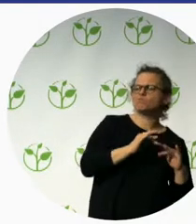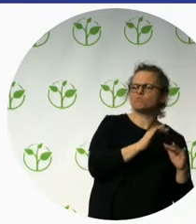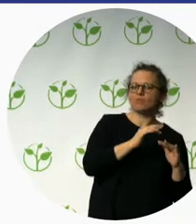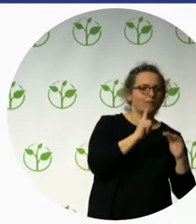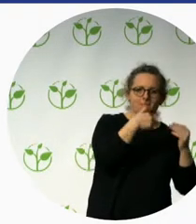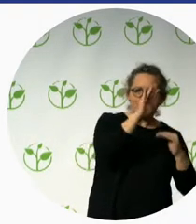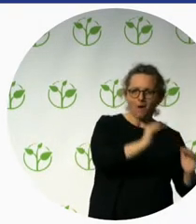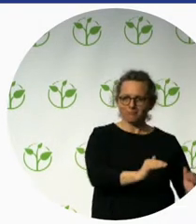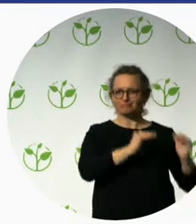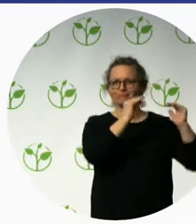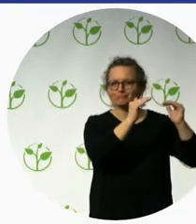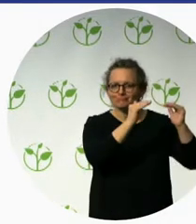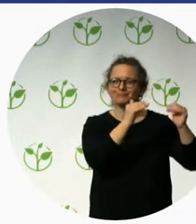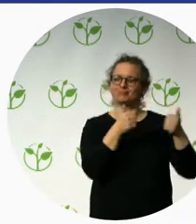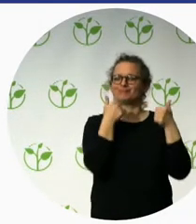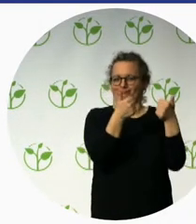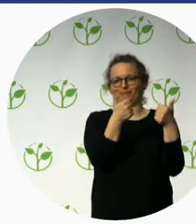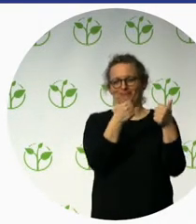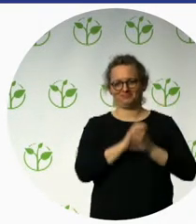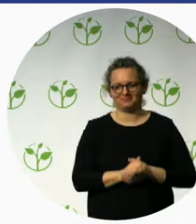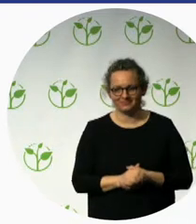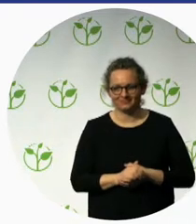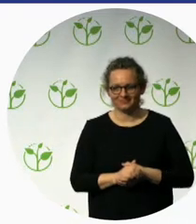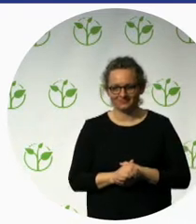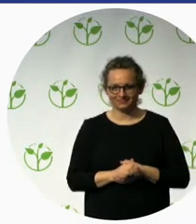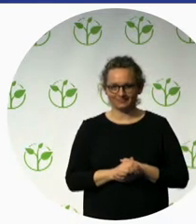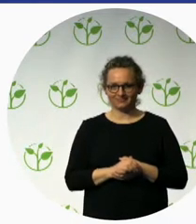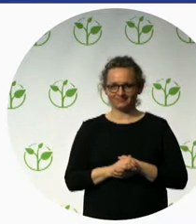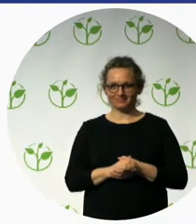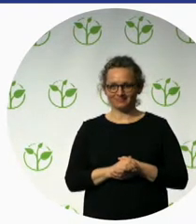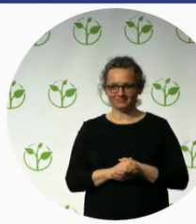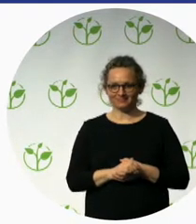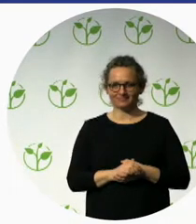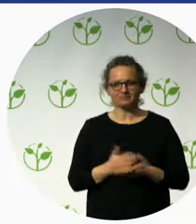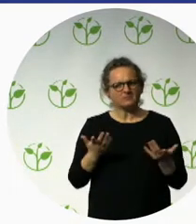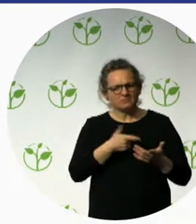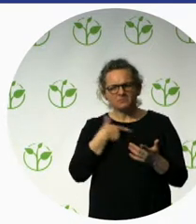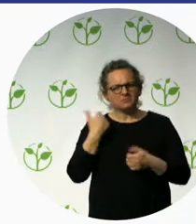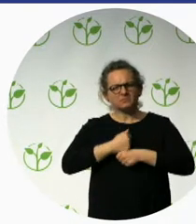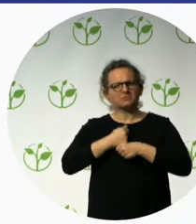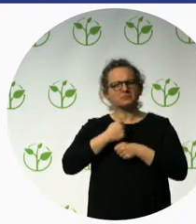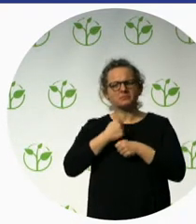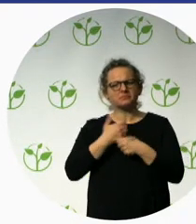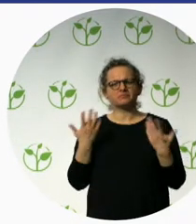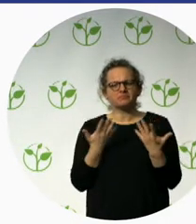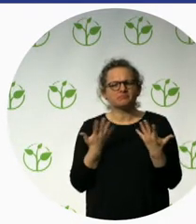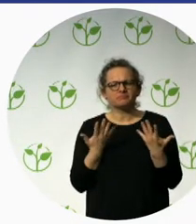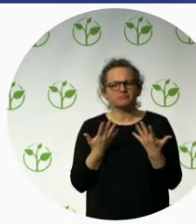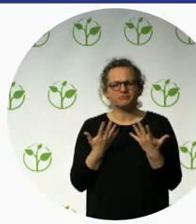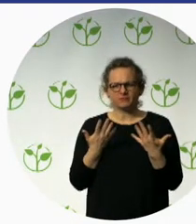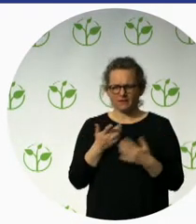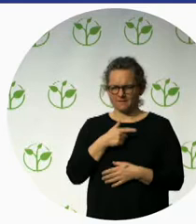What do we do? We try to focus and to fill up all the elements of the chain, meaning